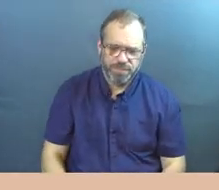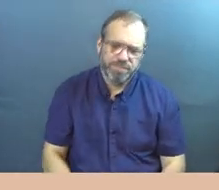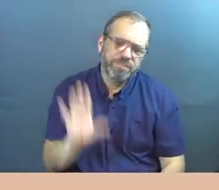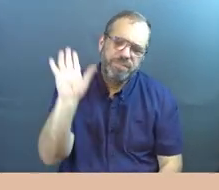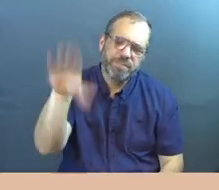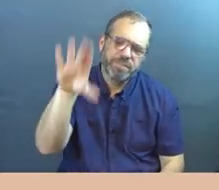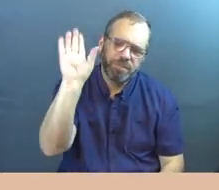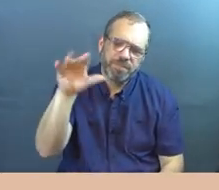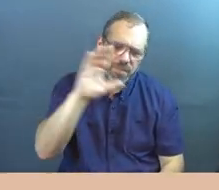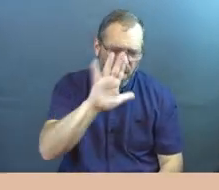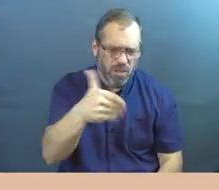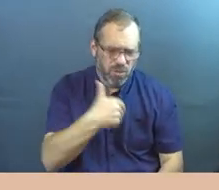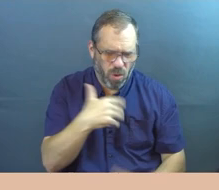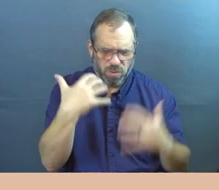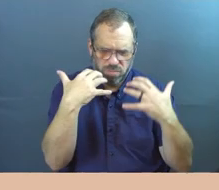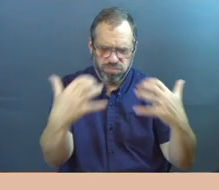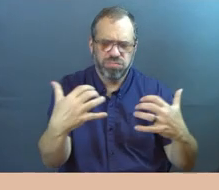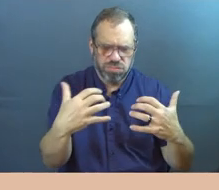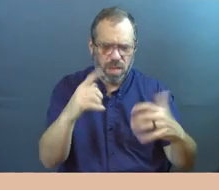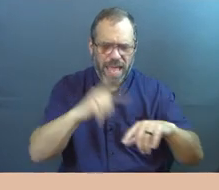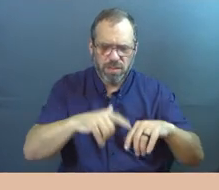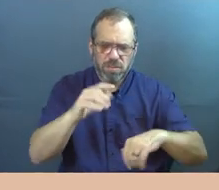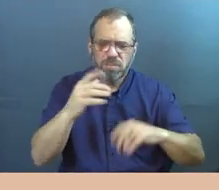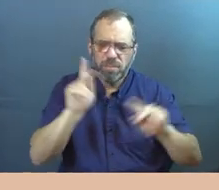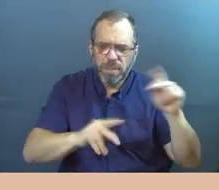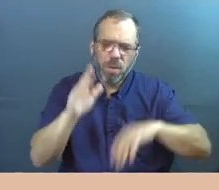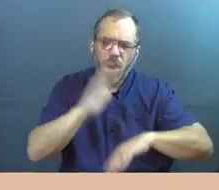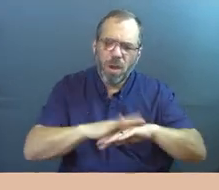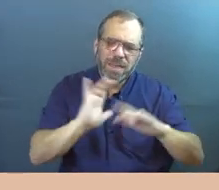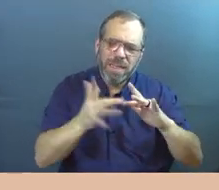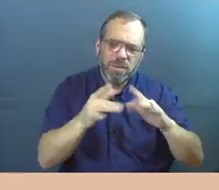Jesus, I pray for the souls in this room, the souls that are online right now.